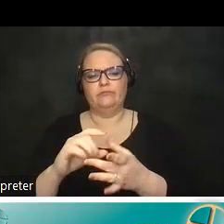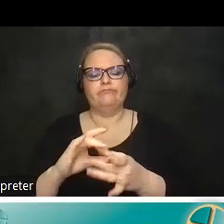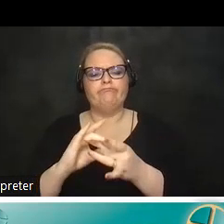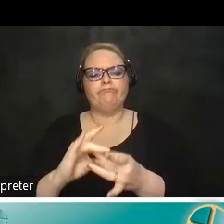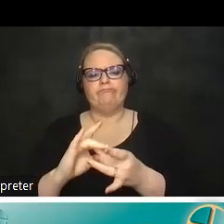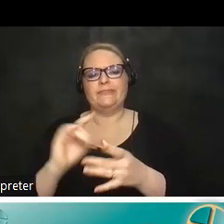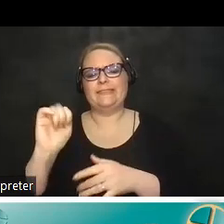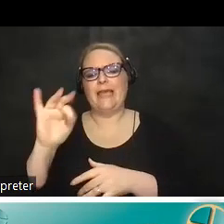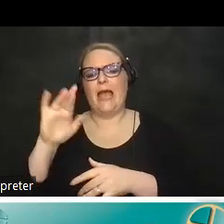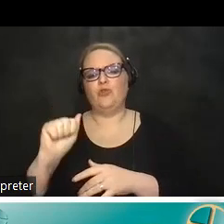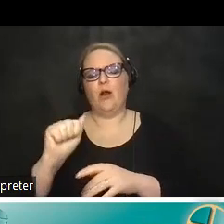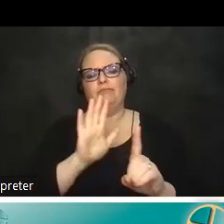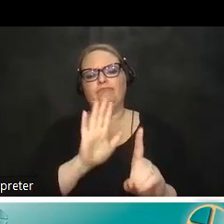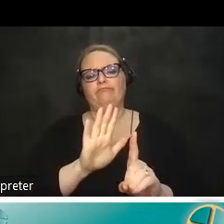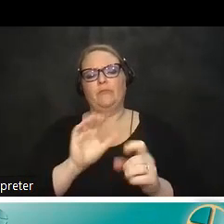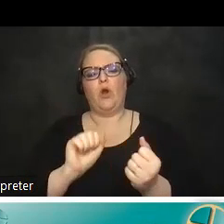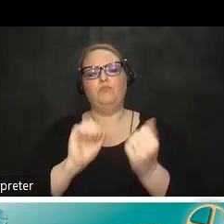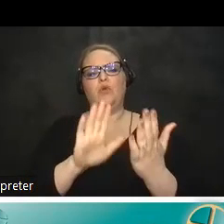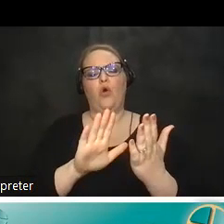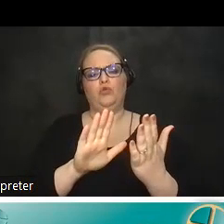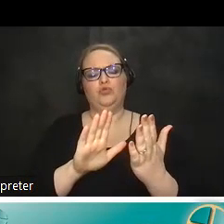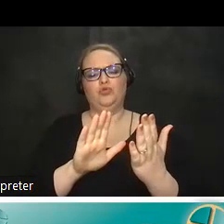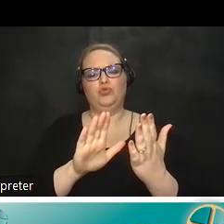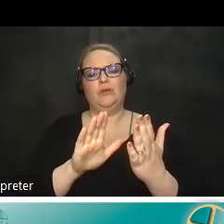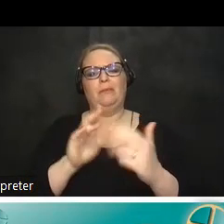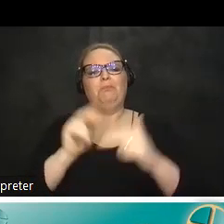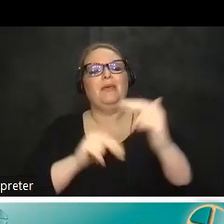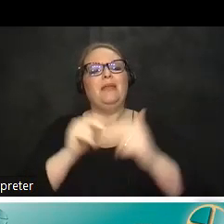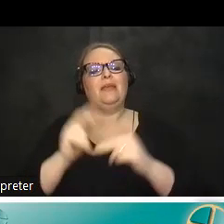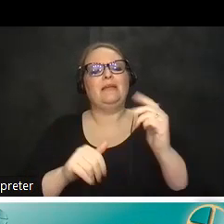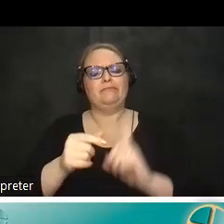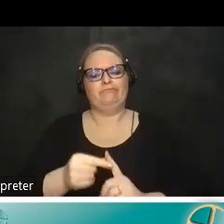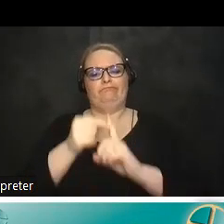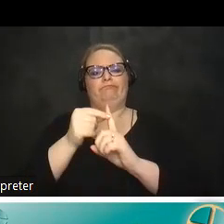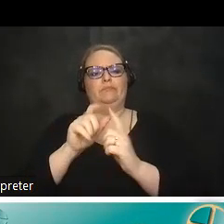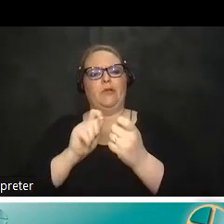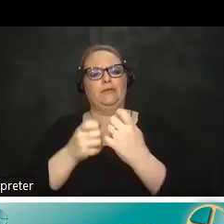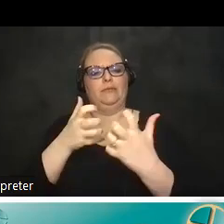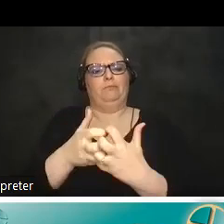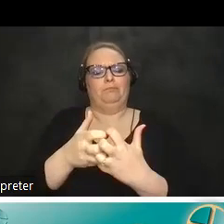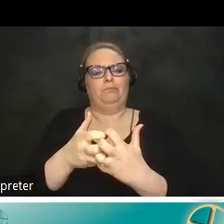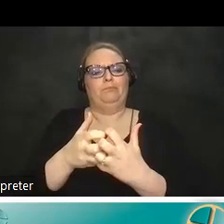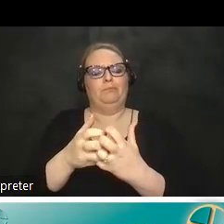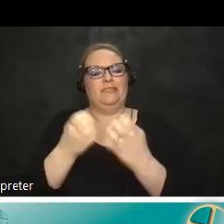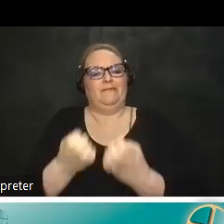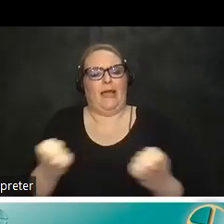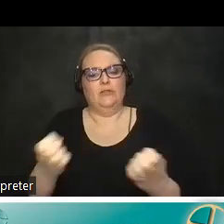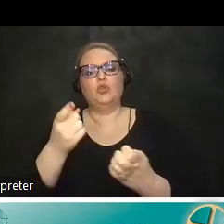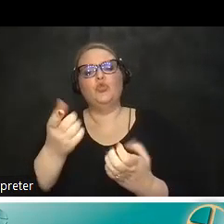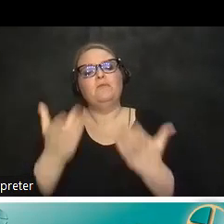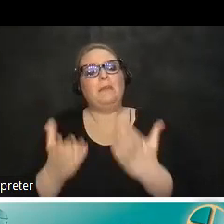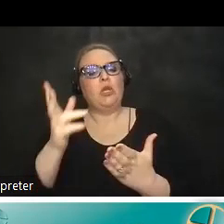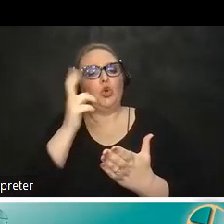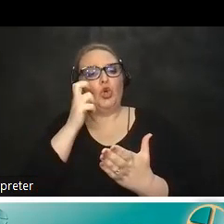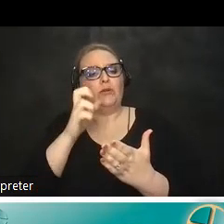tetra approaches um building custom assistive devices so in general terms i'm sure you may have heard design principles